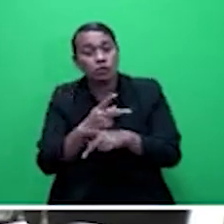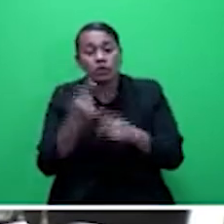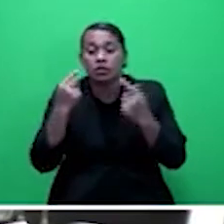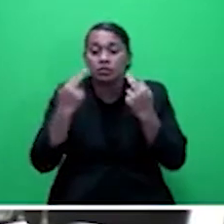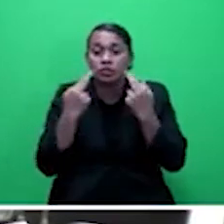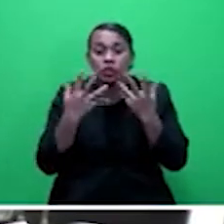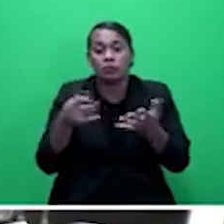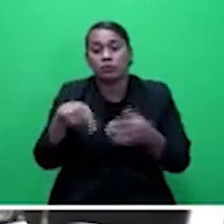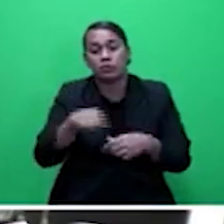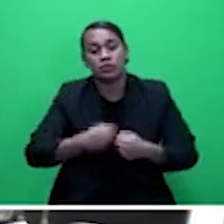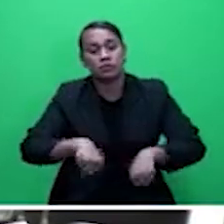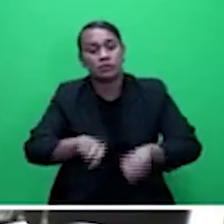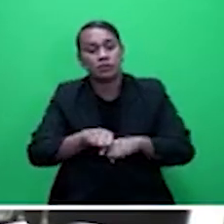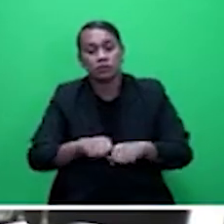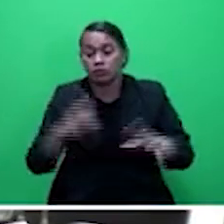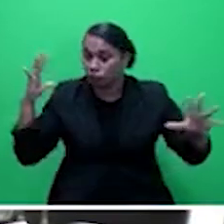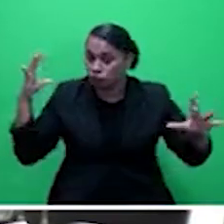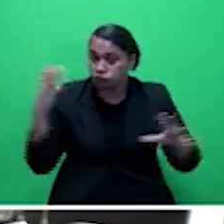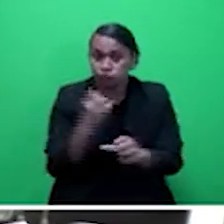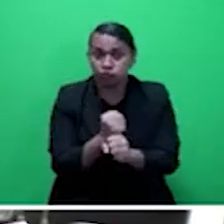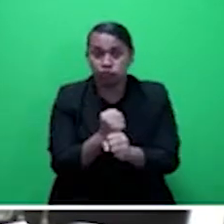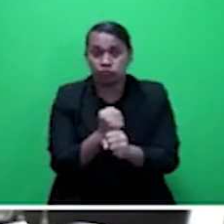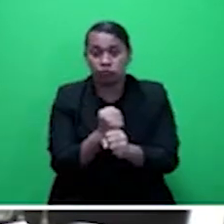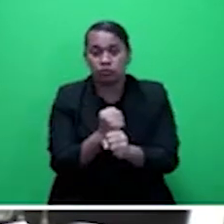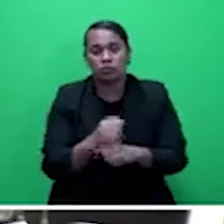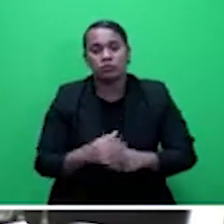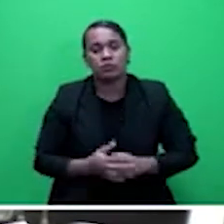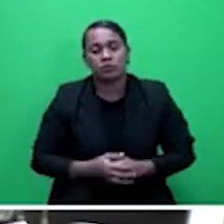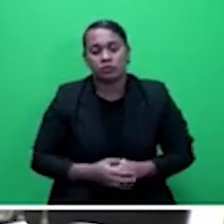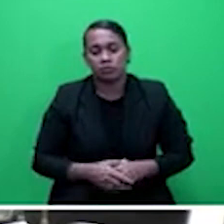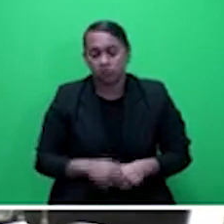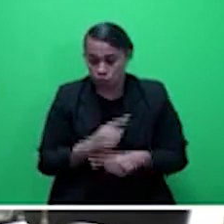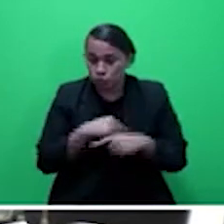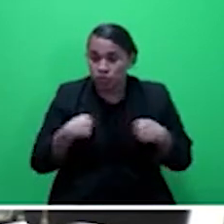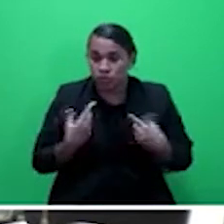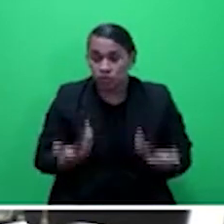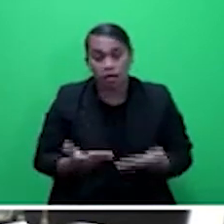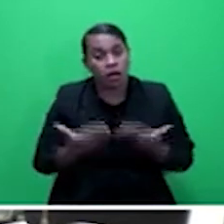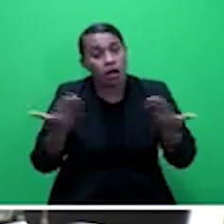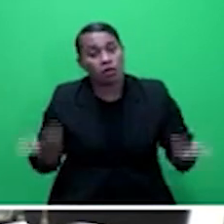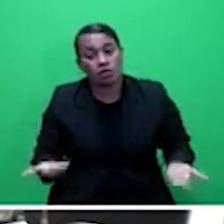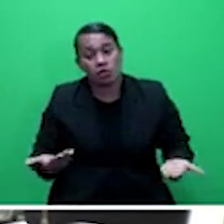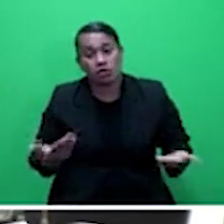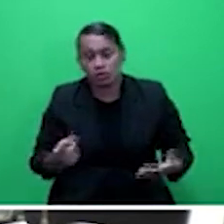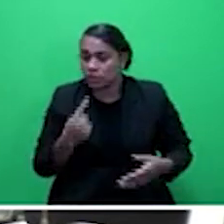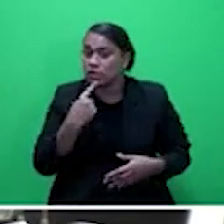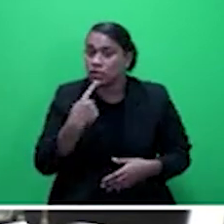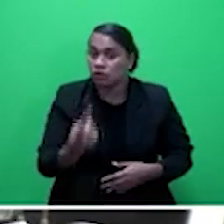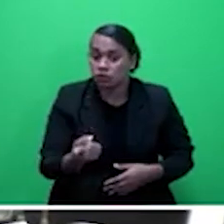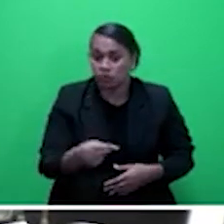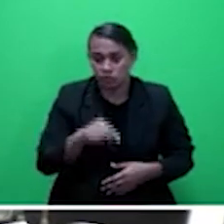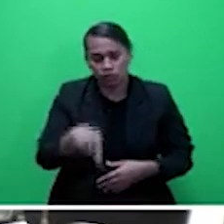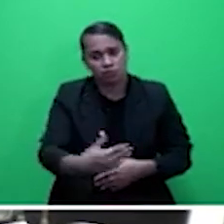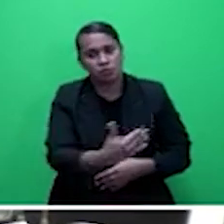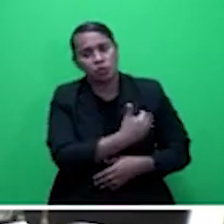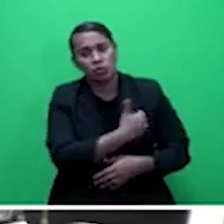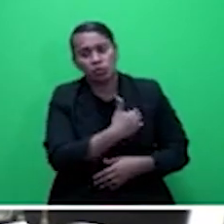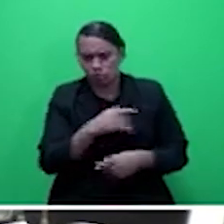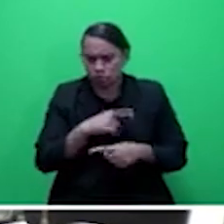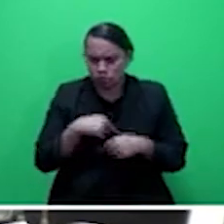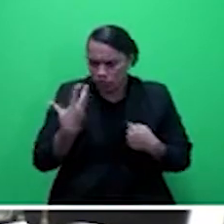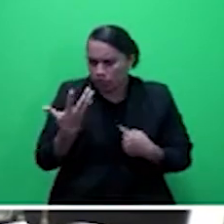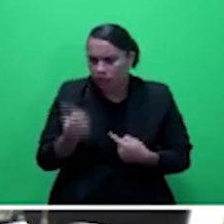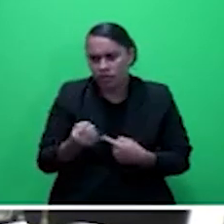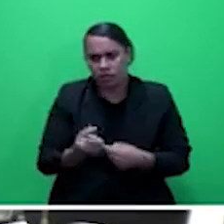To conclude, Honorable Speaker, we are definitely, as I said earlier this morning, so we're really in revolutionary times